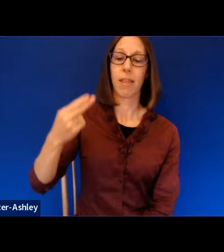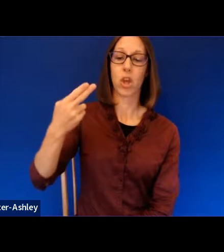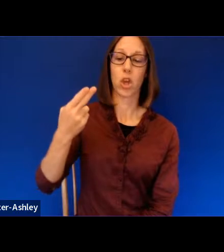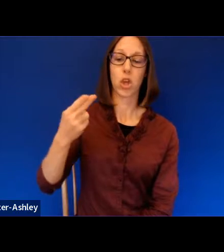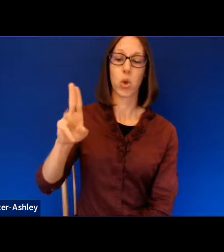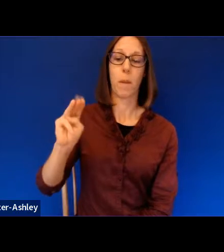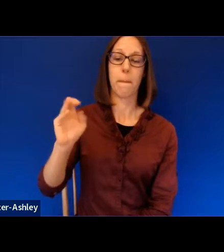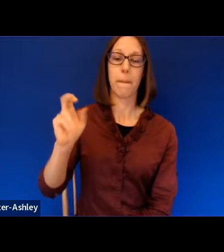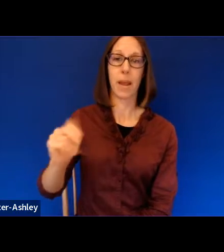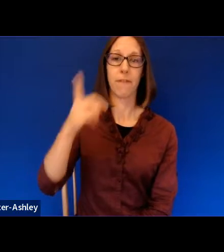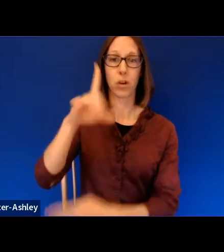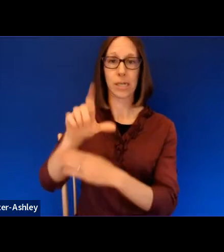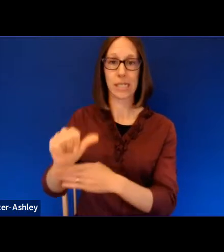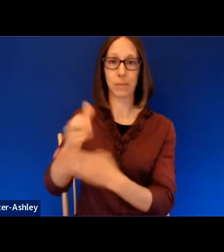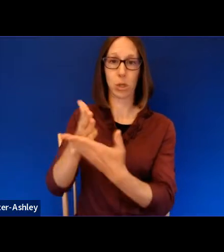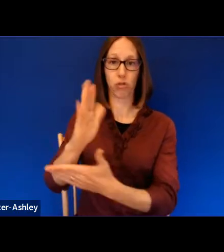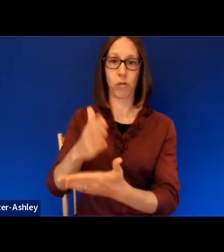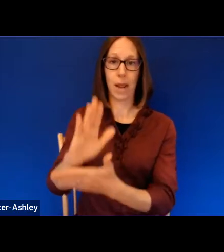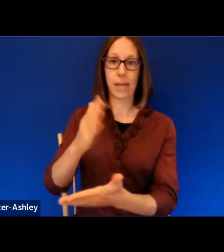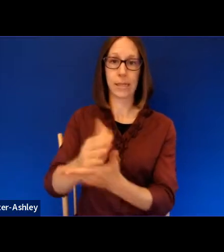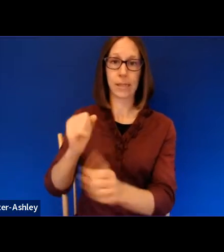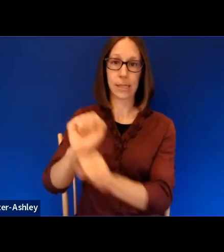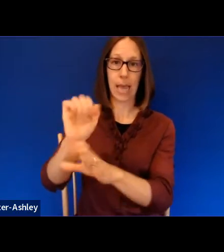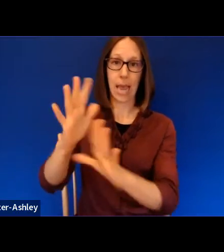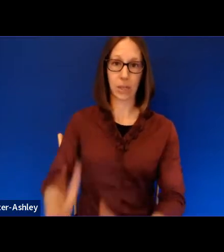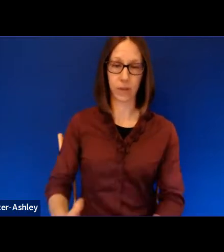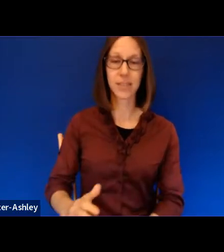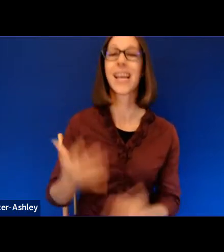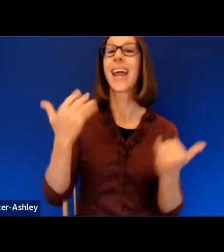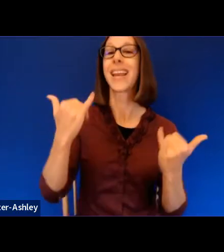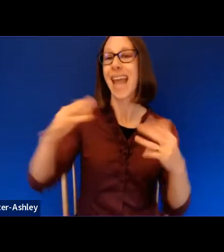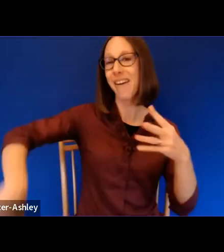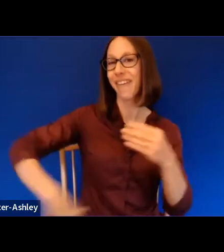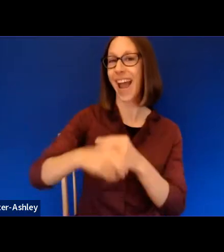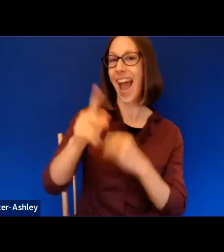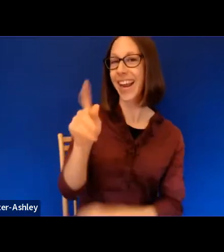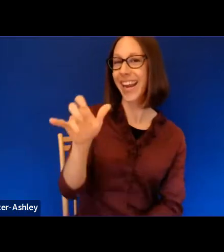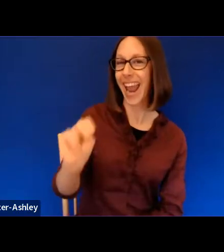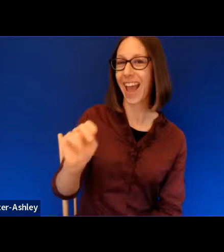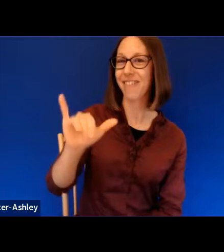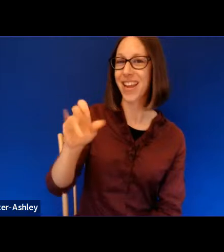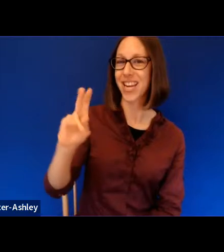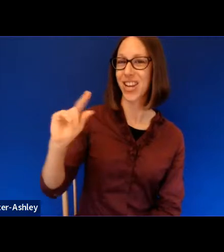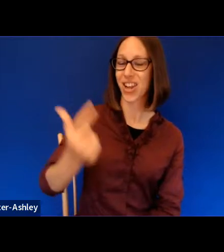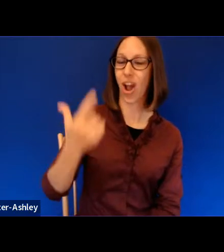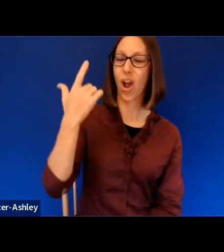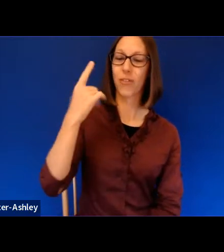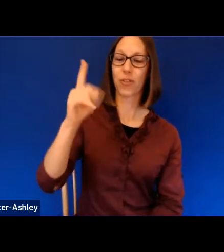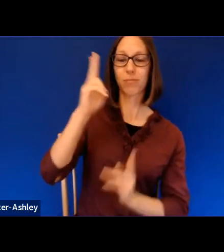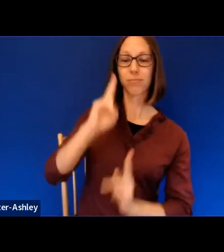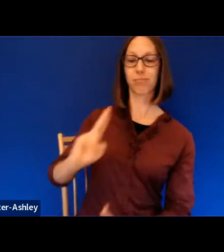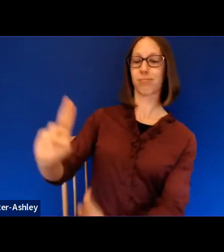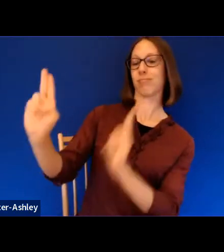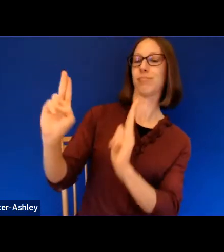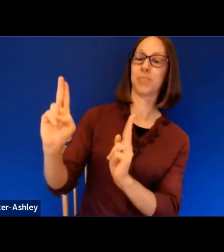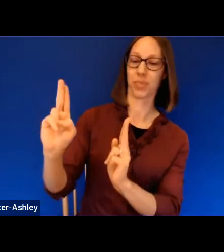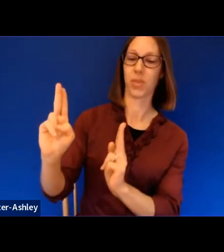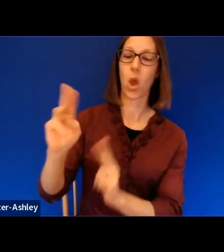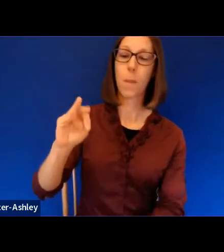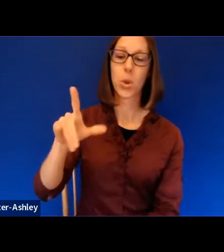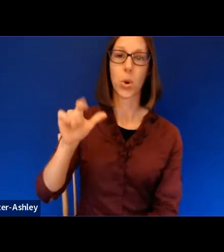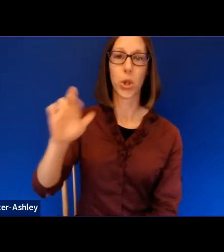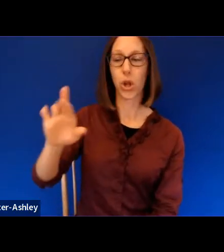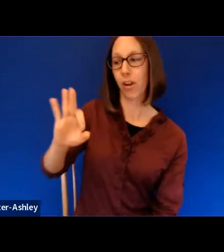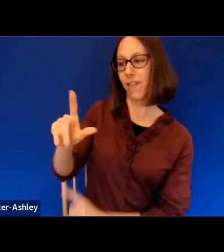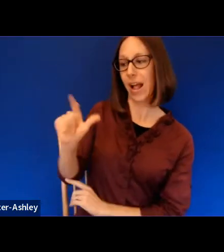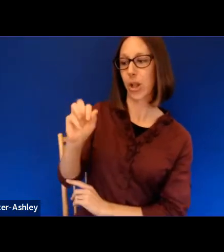We are indeed honored to add Kevin Young to the list of distinguished Mueller Fellows at Franklin and Marshall. He will be with us virtually